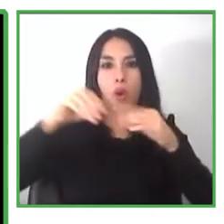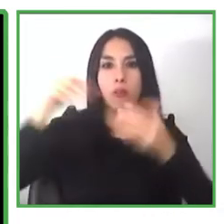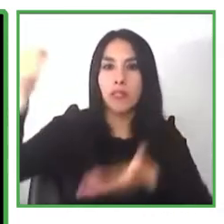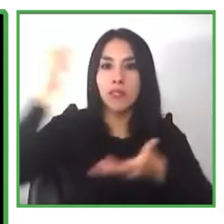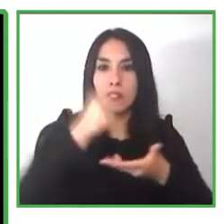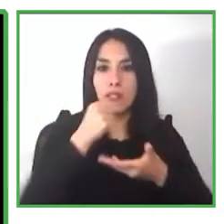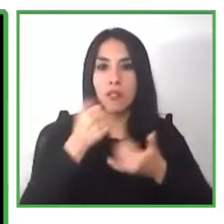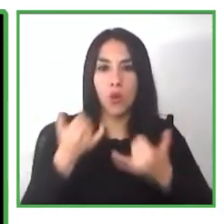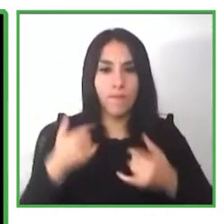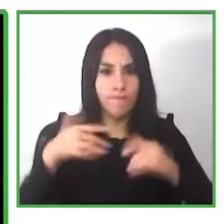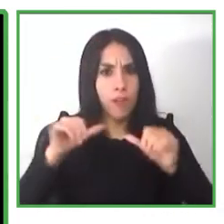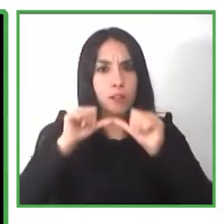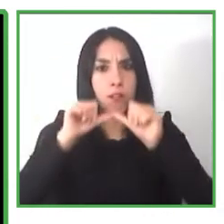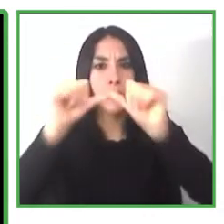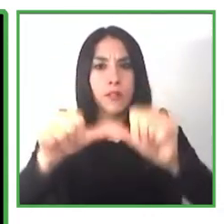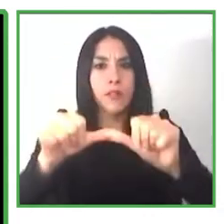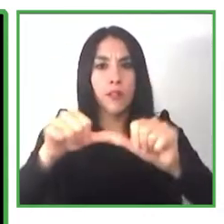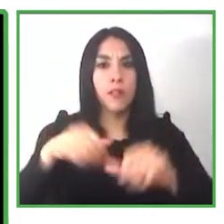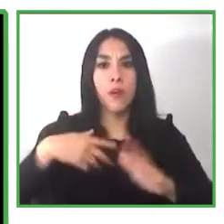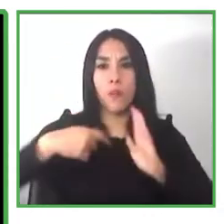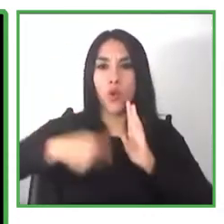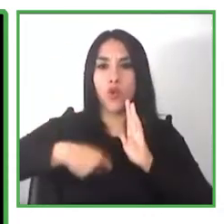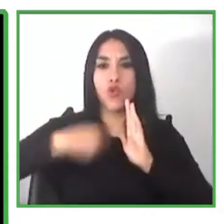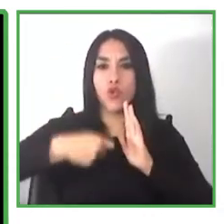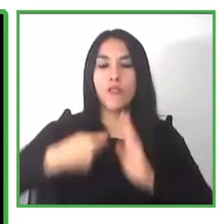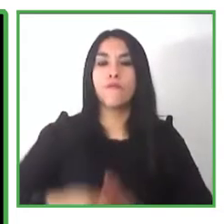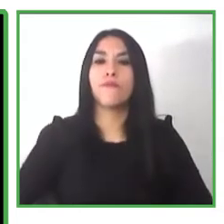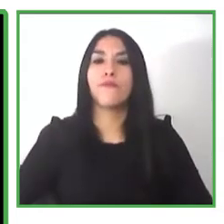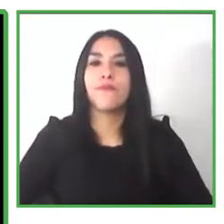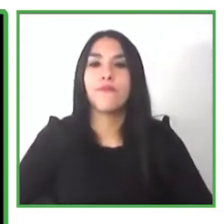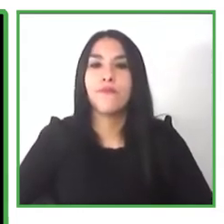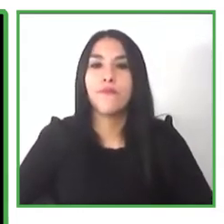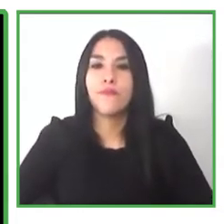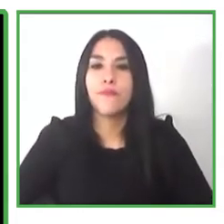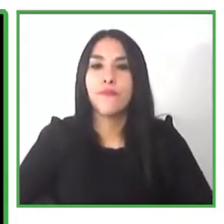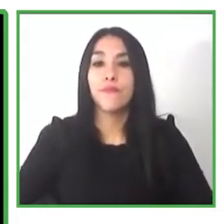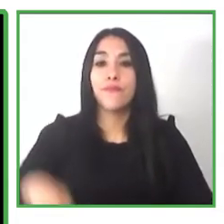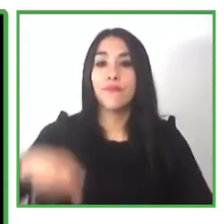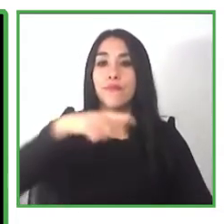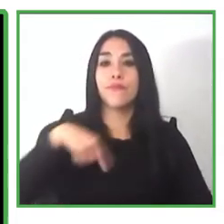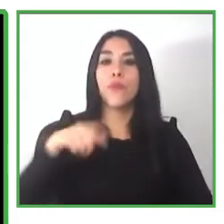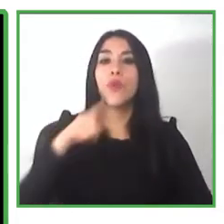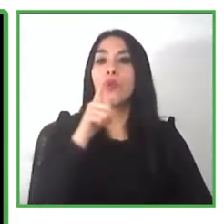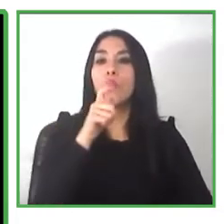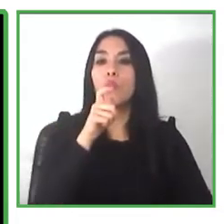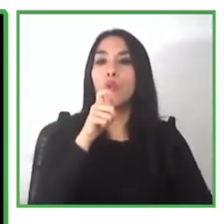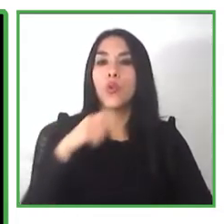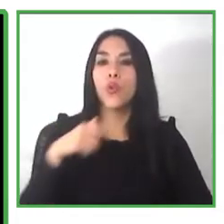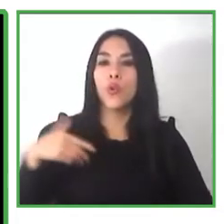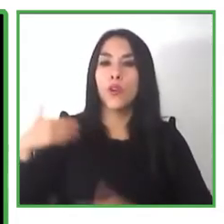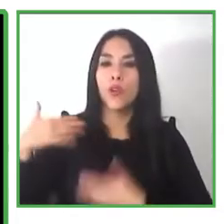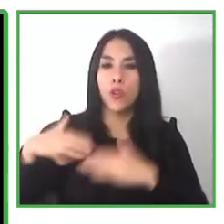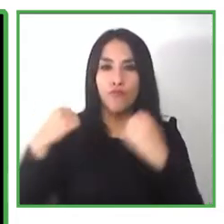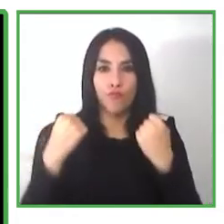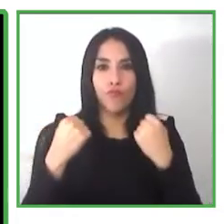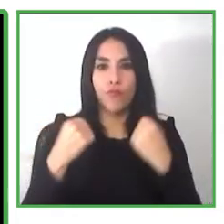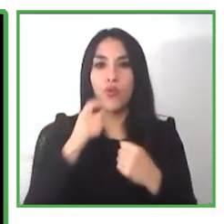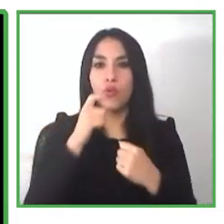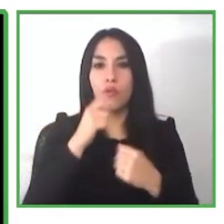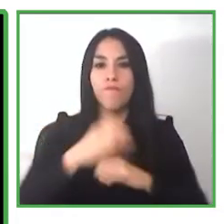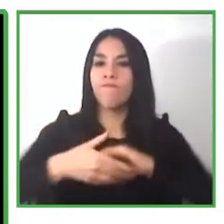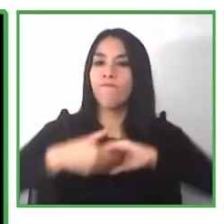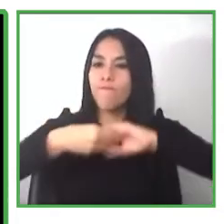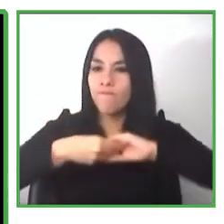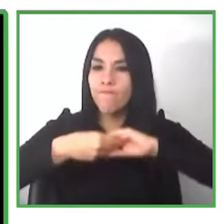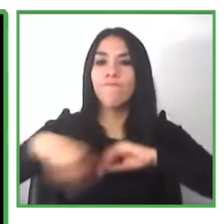and we have built strong partnerships and friendships with businesses and we look for every opportunity to build relationships